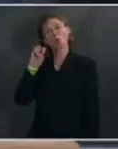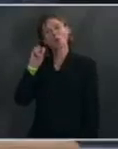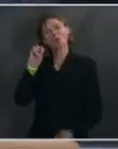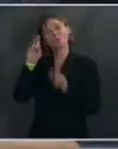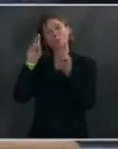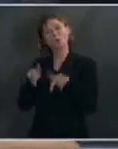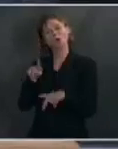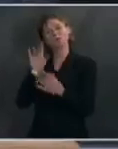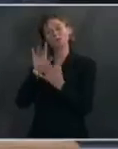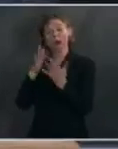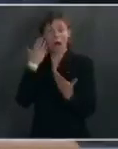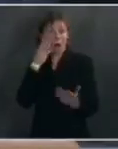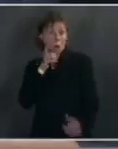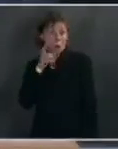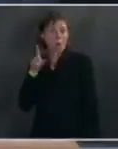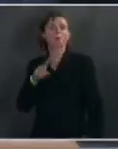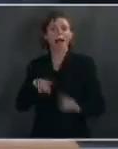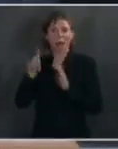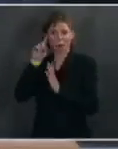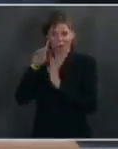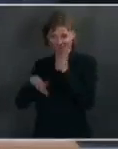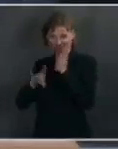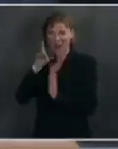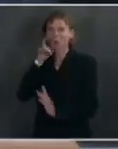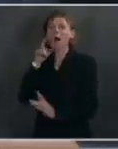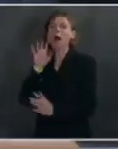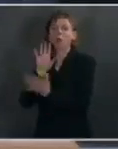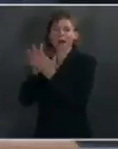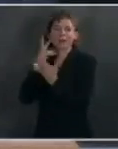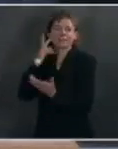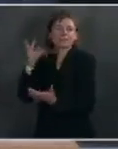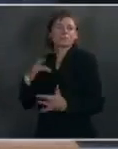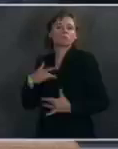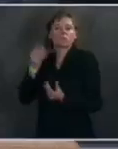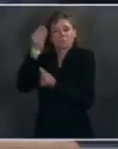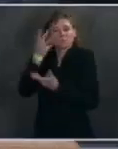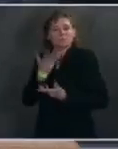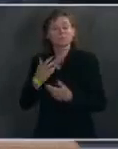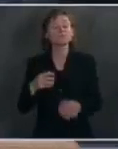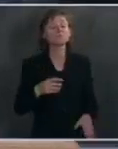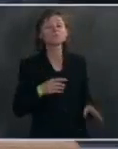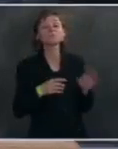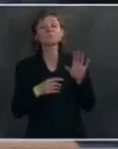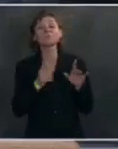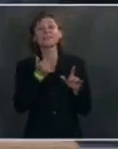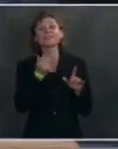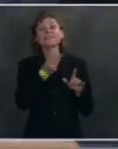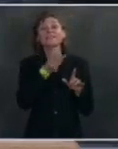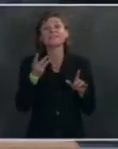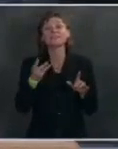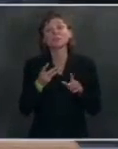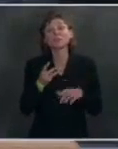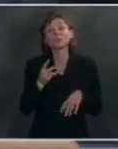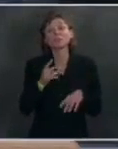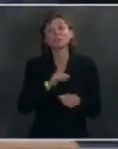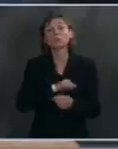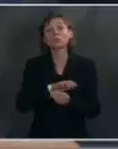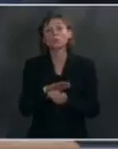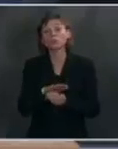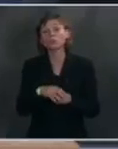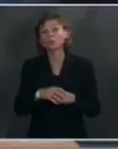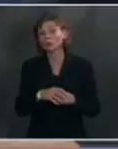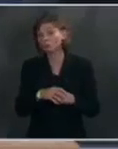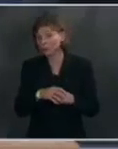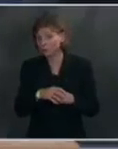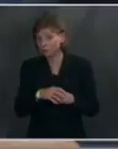find out and see if we have any update on that. Go ahead. Jen, a couple of COVID relief. Senator Manchin said